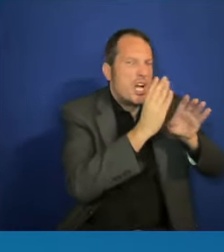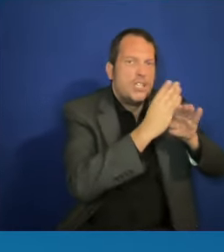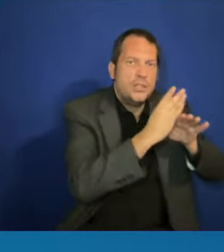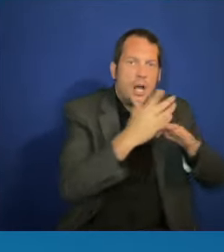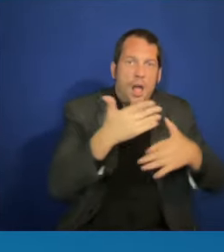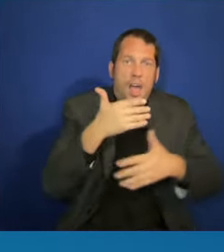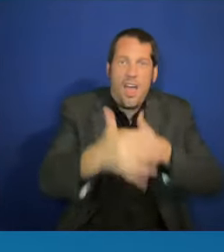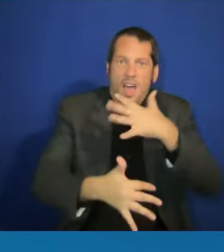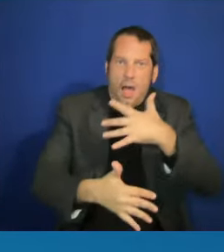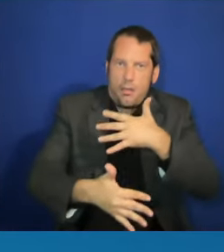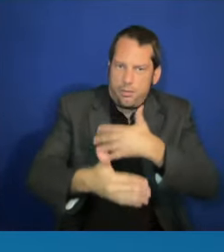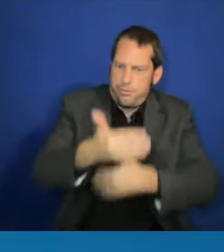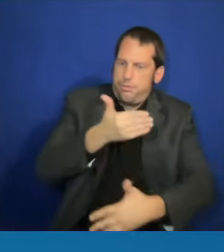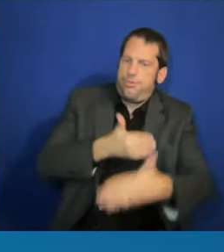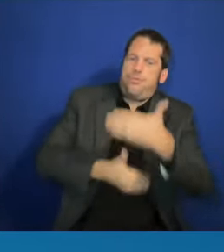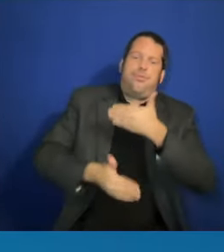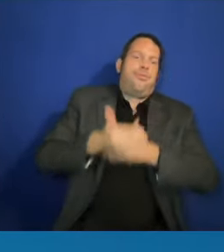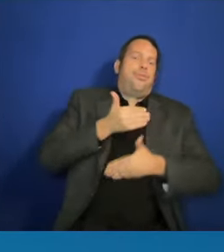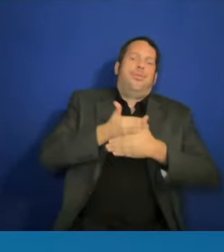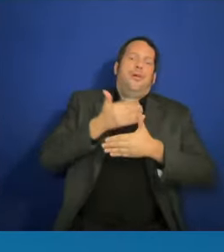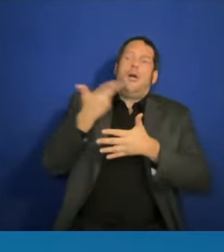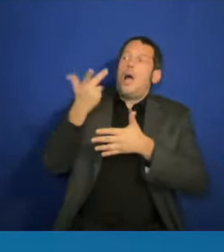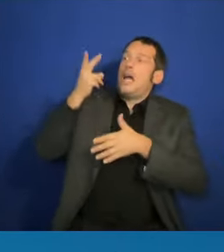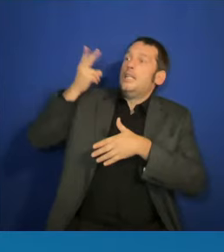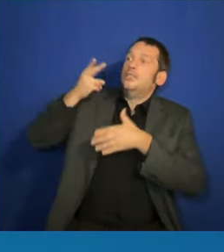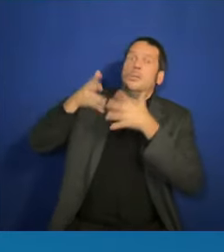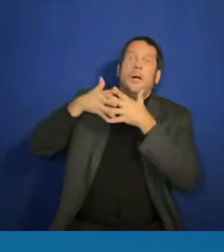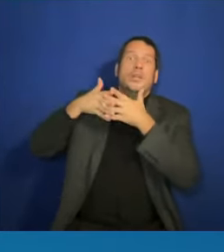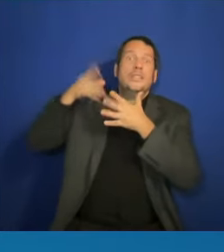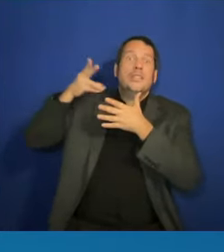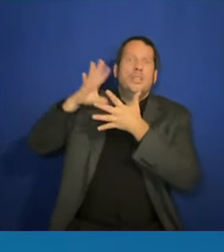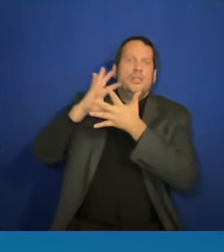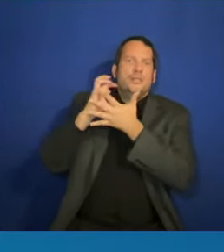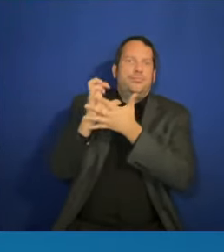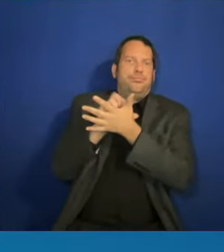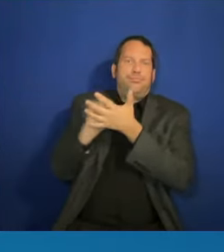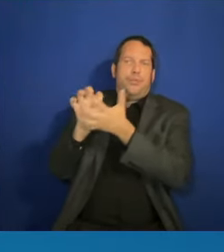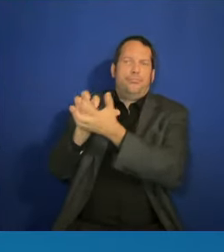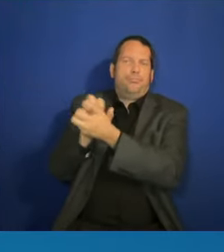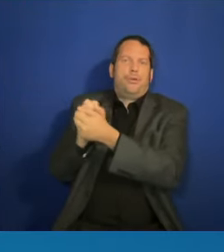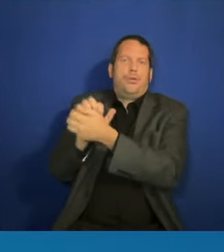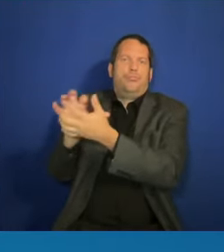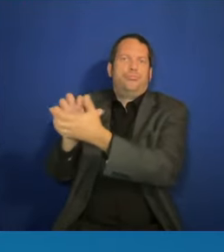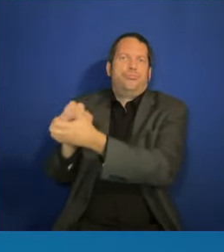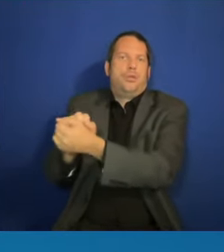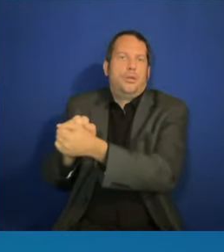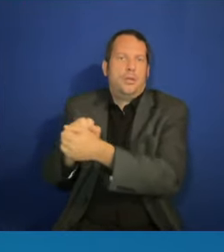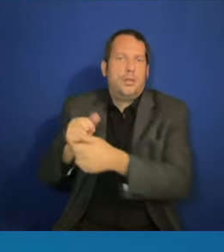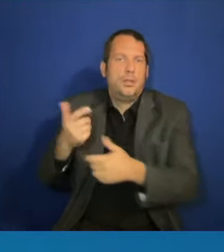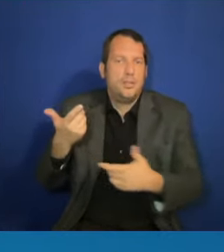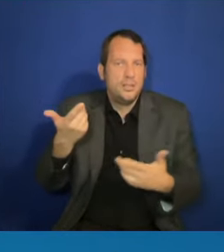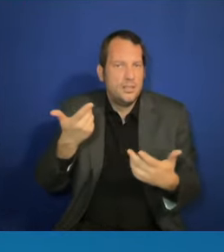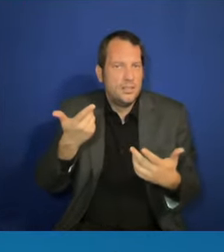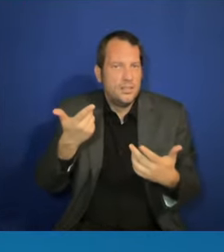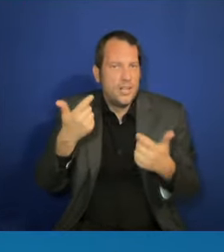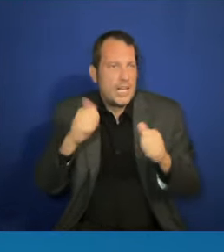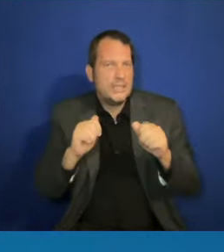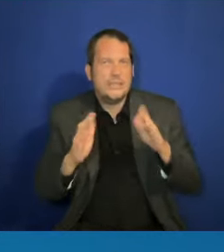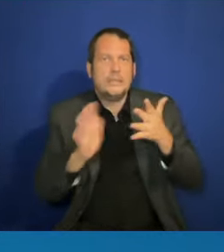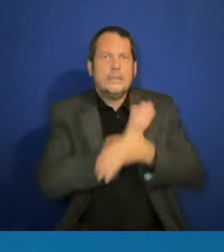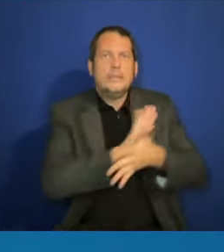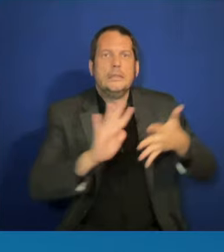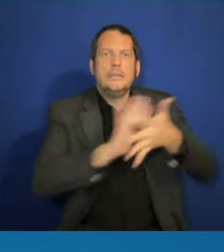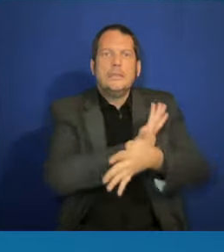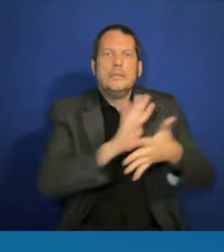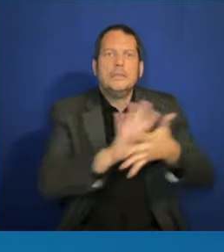diversity is somehow not laudable. When we know diversity is our strength, our unity